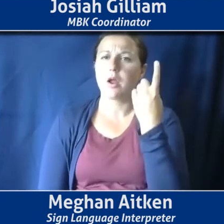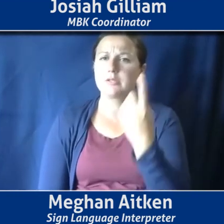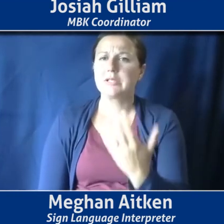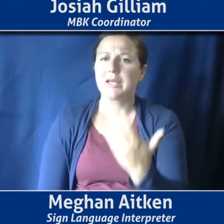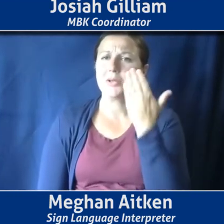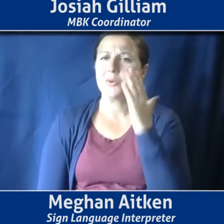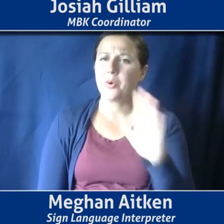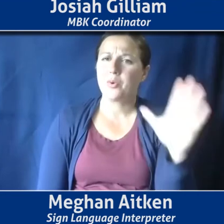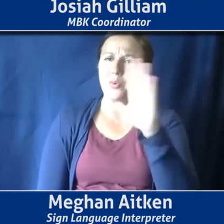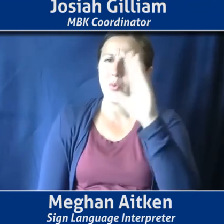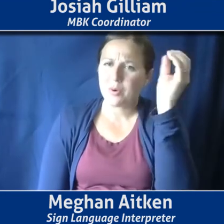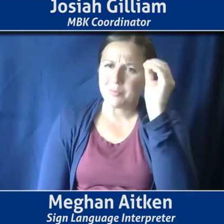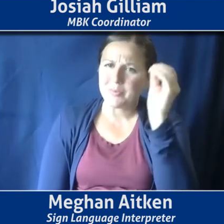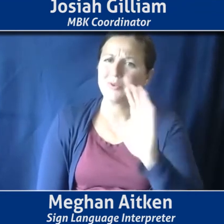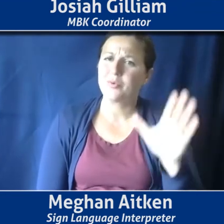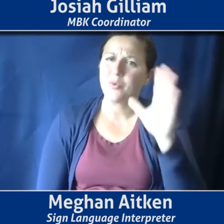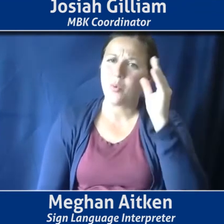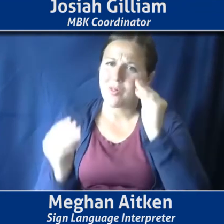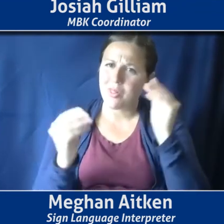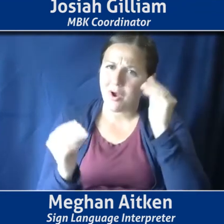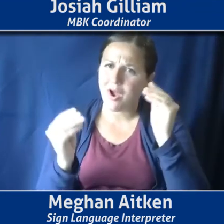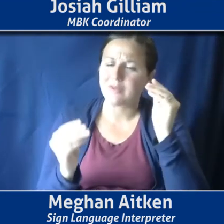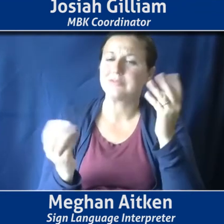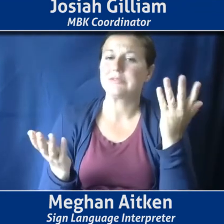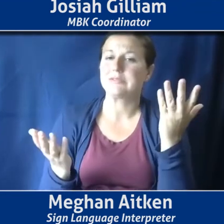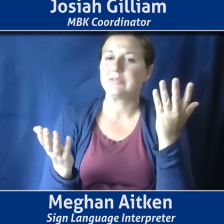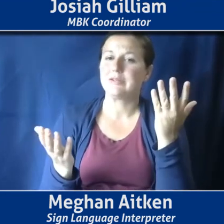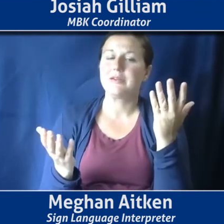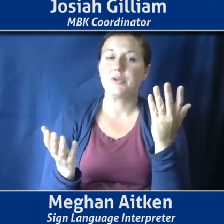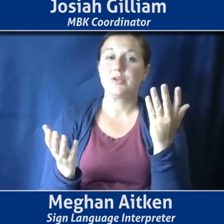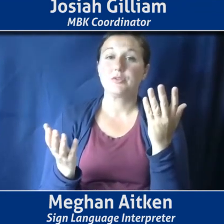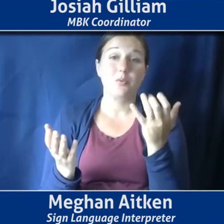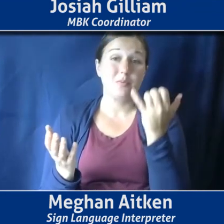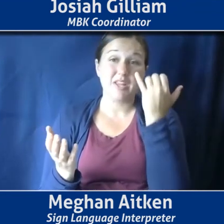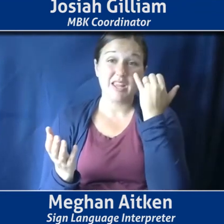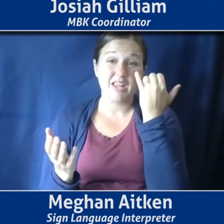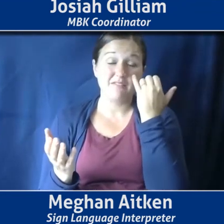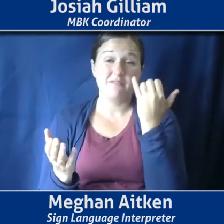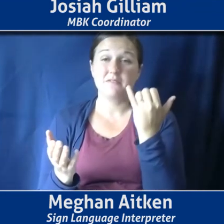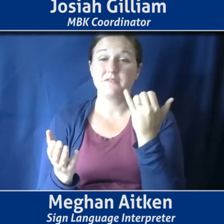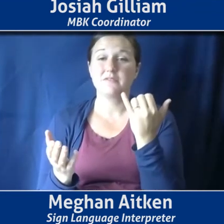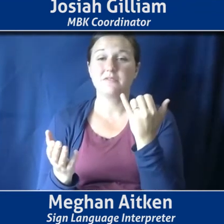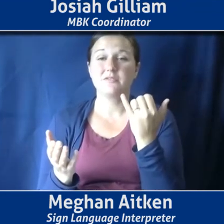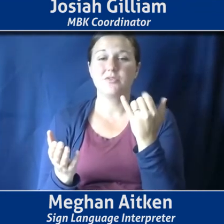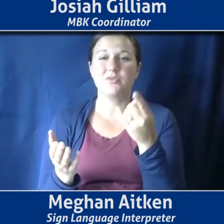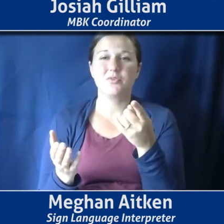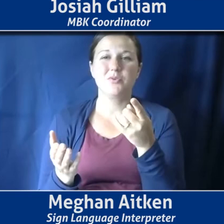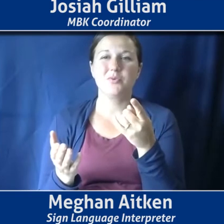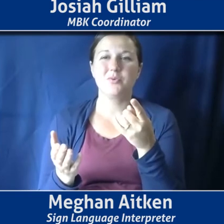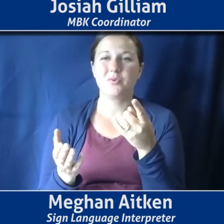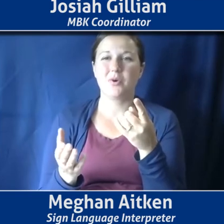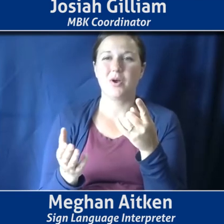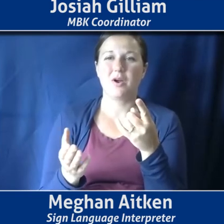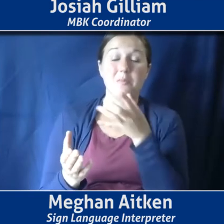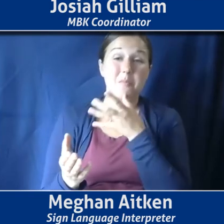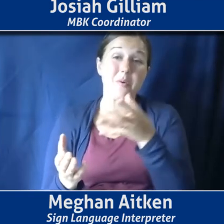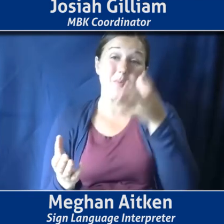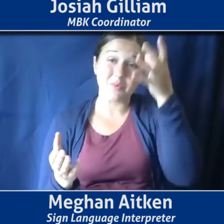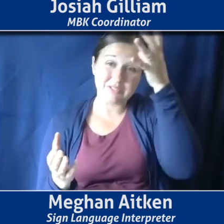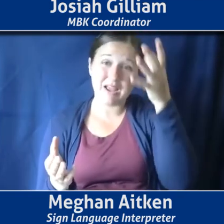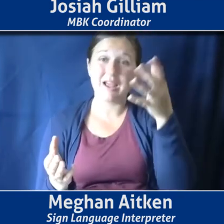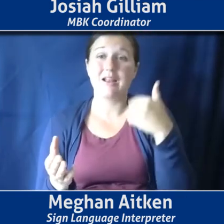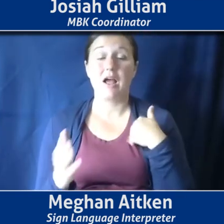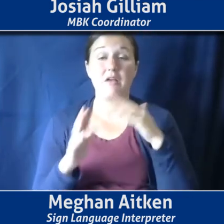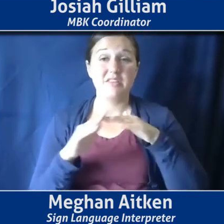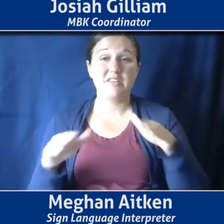you know, you have a different perspective than from someone who may have just graduated from college or maybe a senior citizen. So I think it's something that, um, you know, I